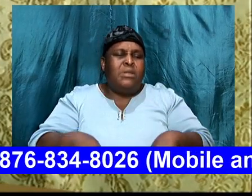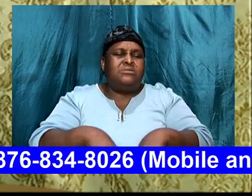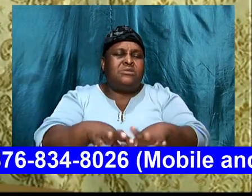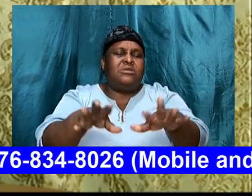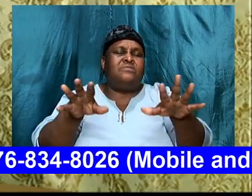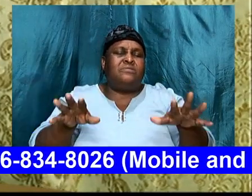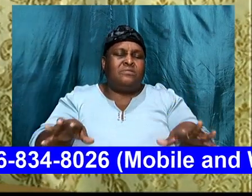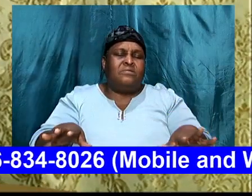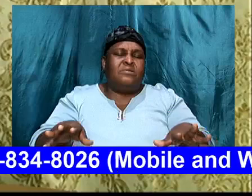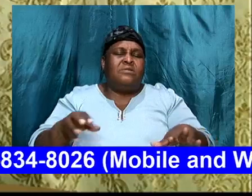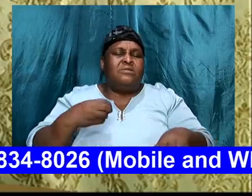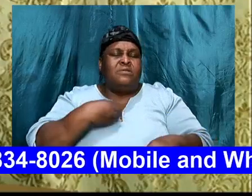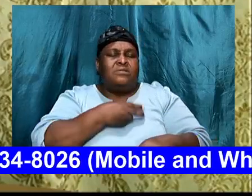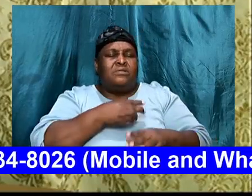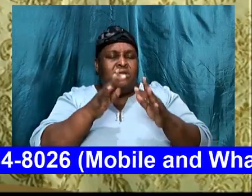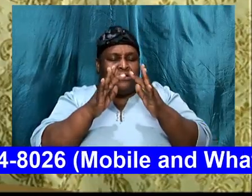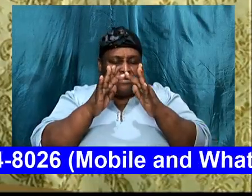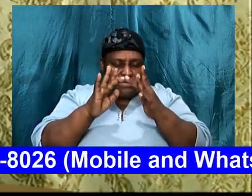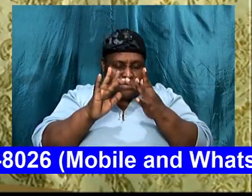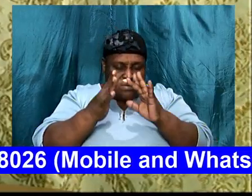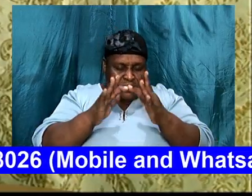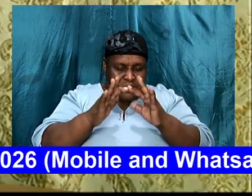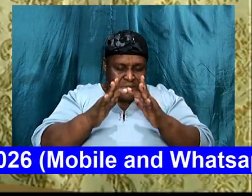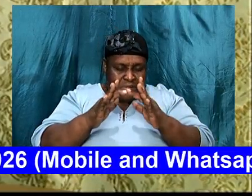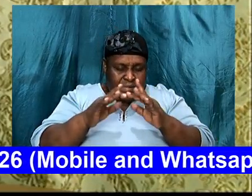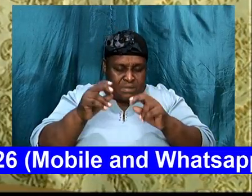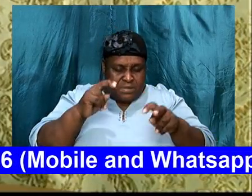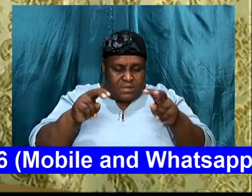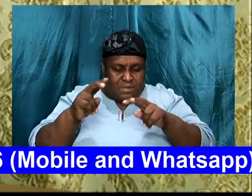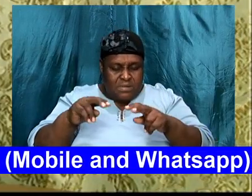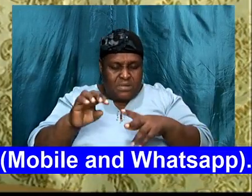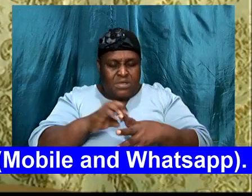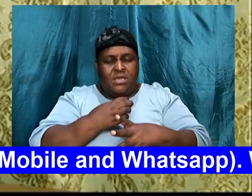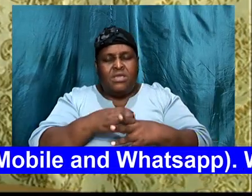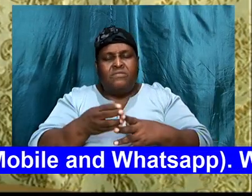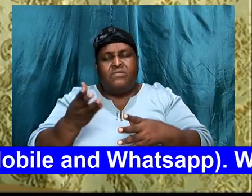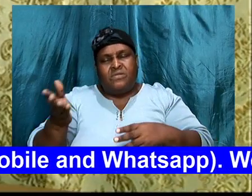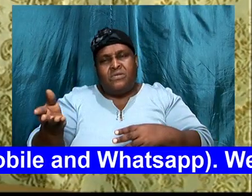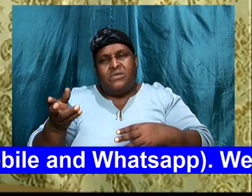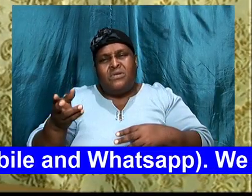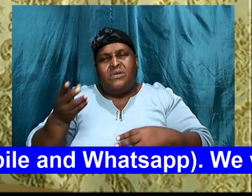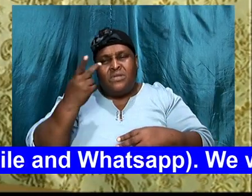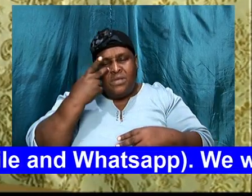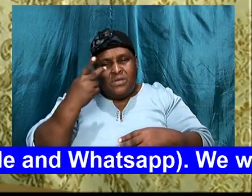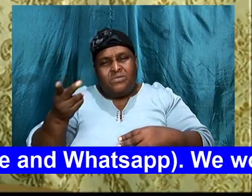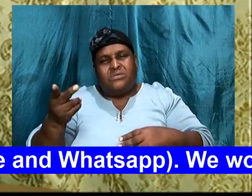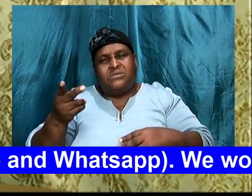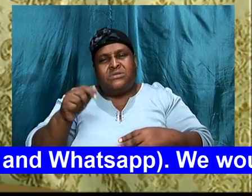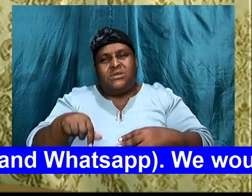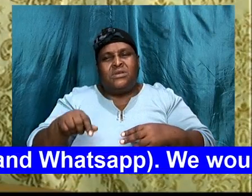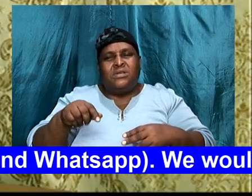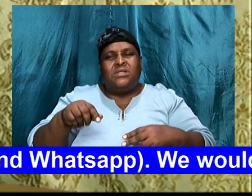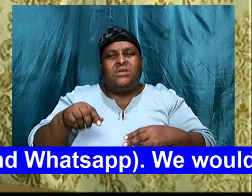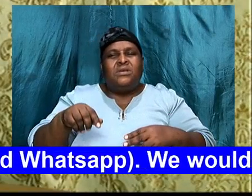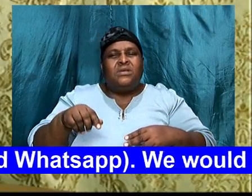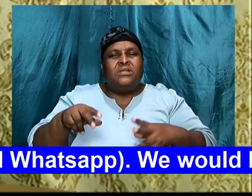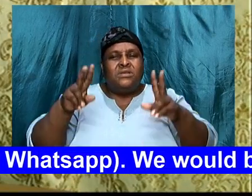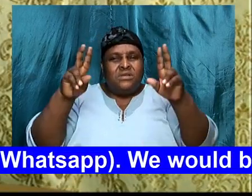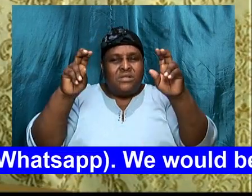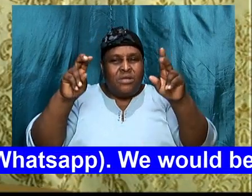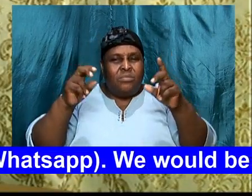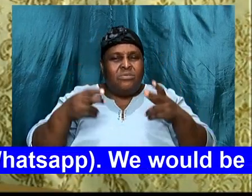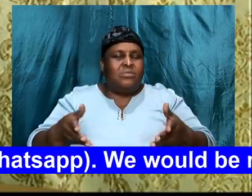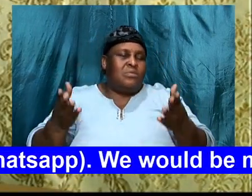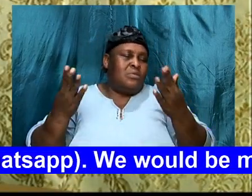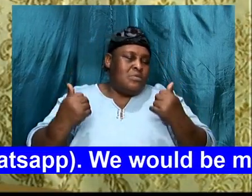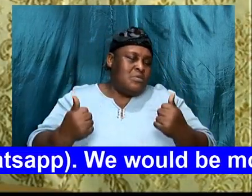of us, that tune in, and even those, that will see, this, this, this lesson, in years to come, we pray,